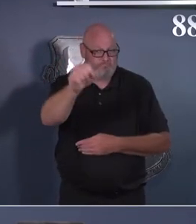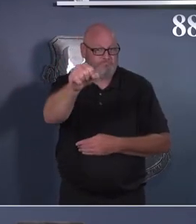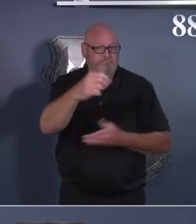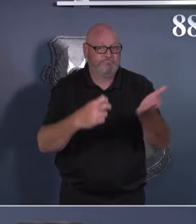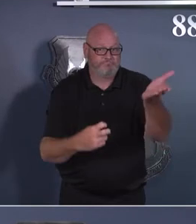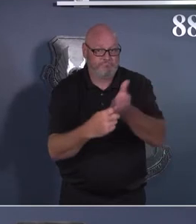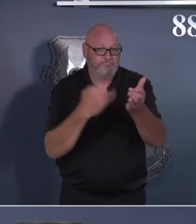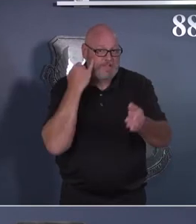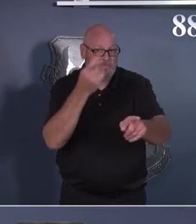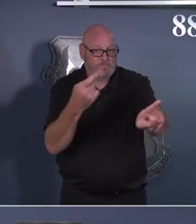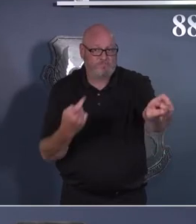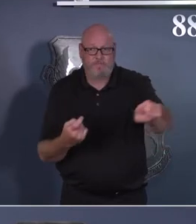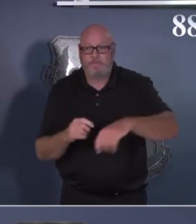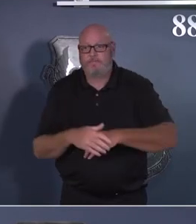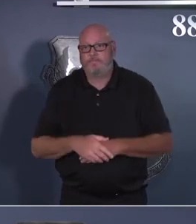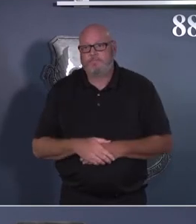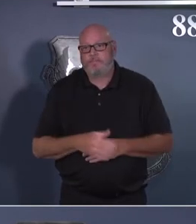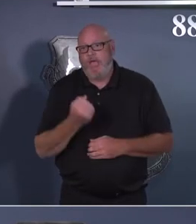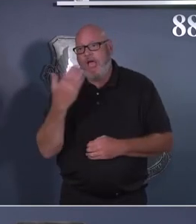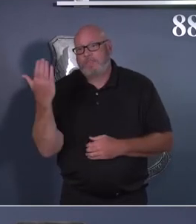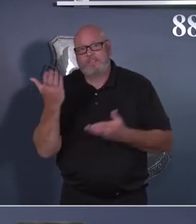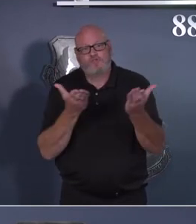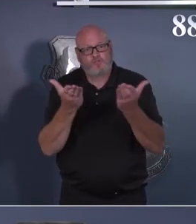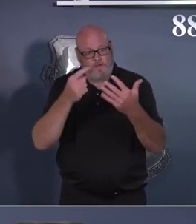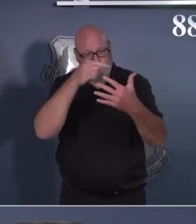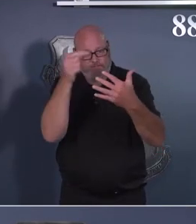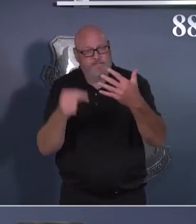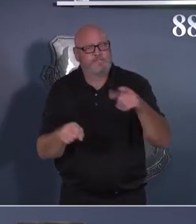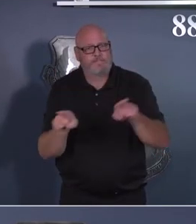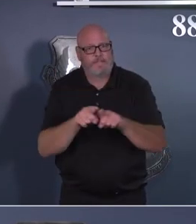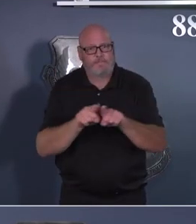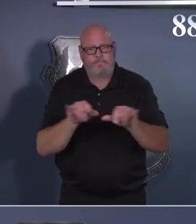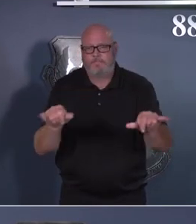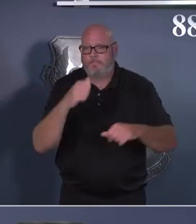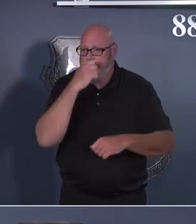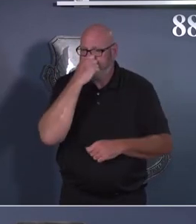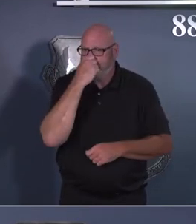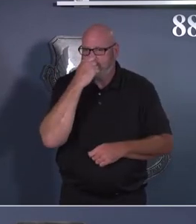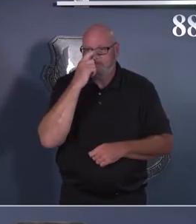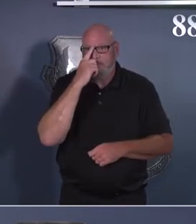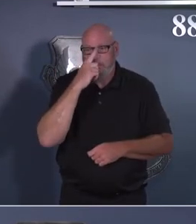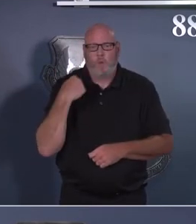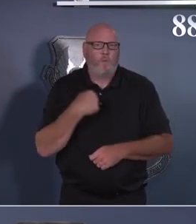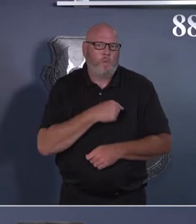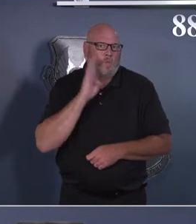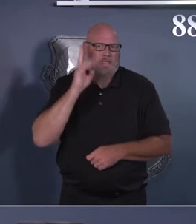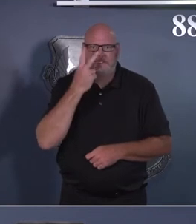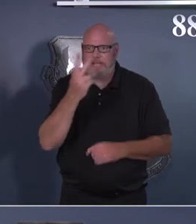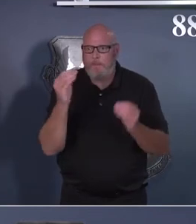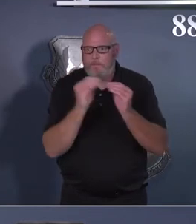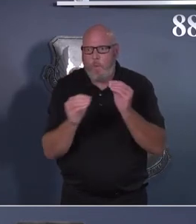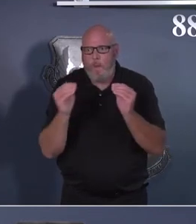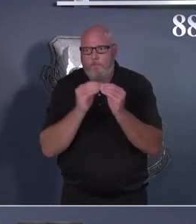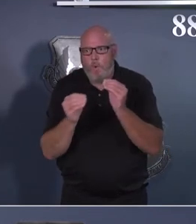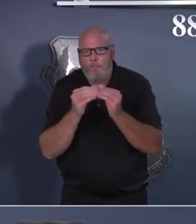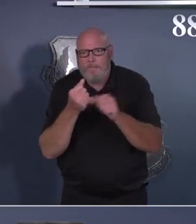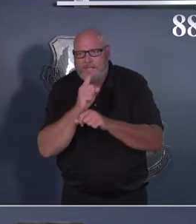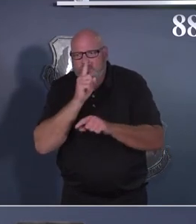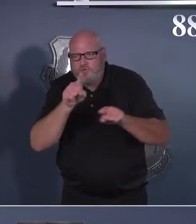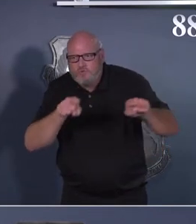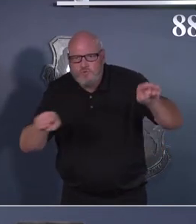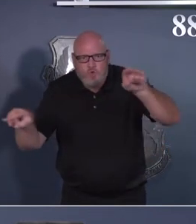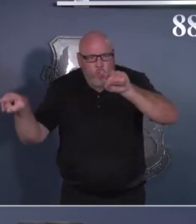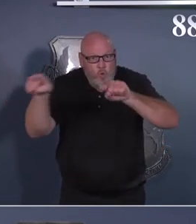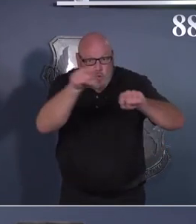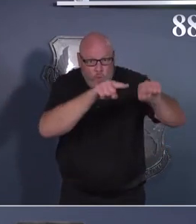increased precaution measures and enforcement of those measures in our facilities. Masks are mandatory in all our customer service areas, and we